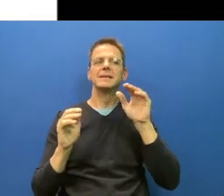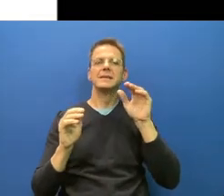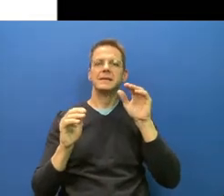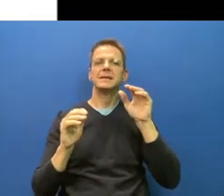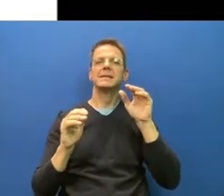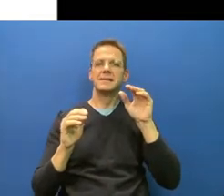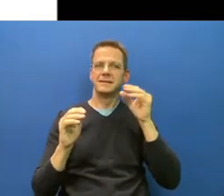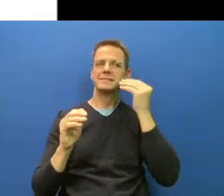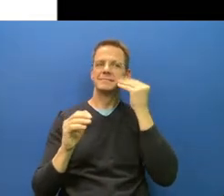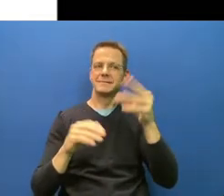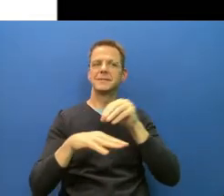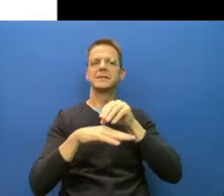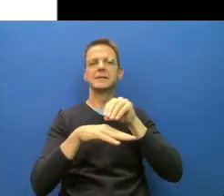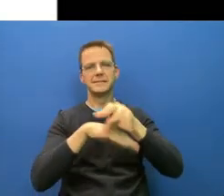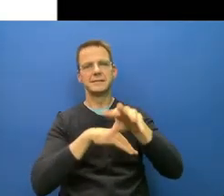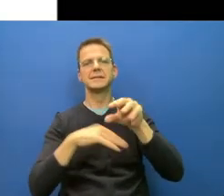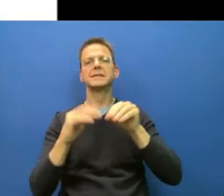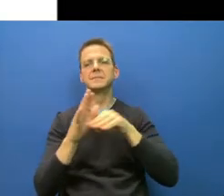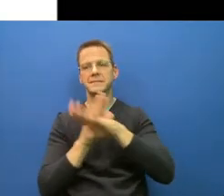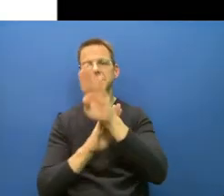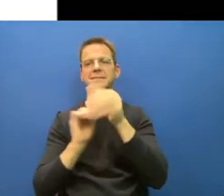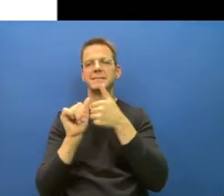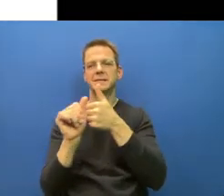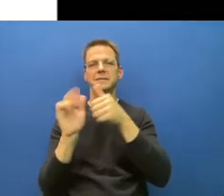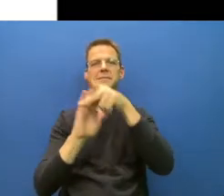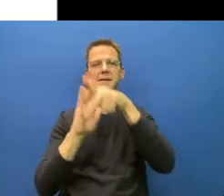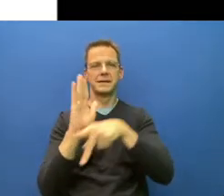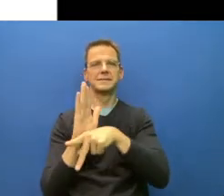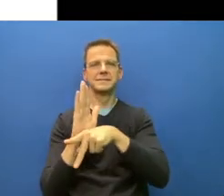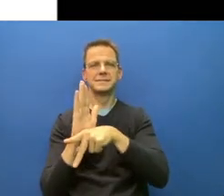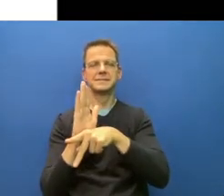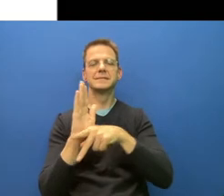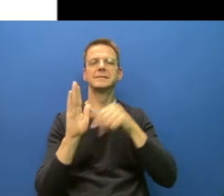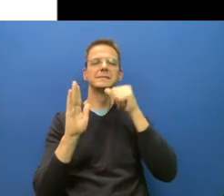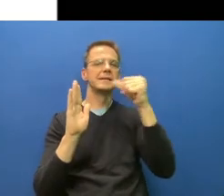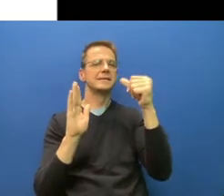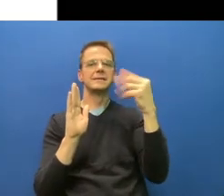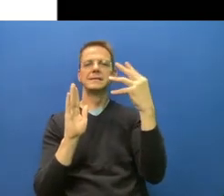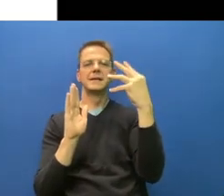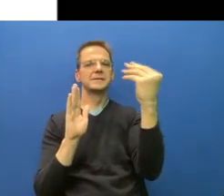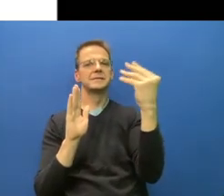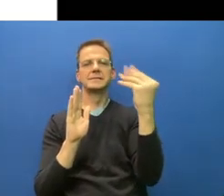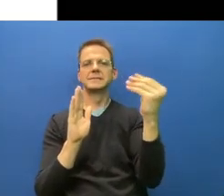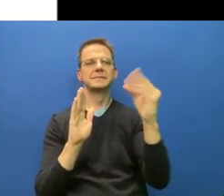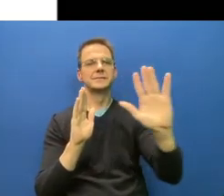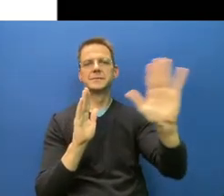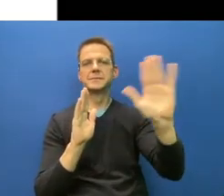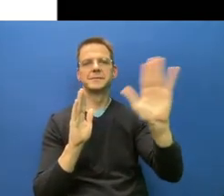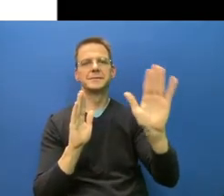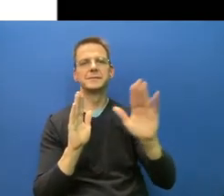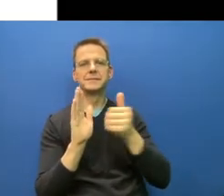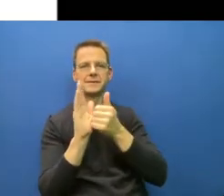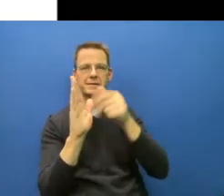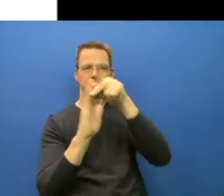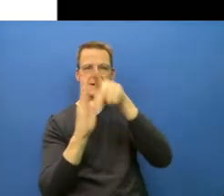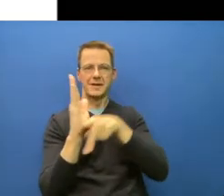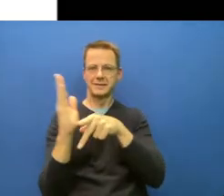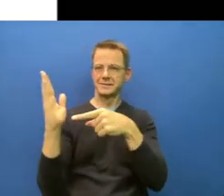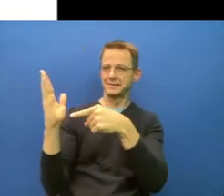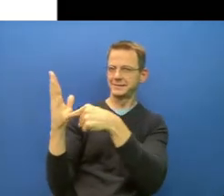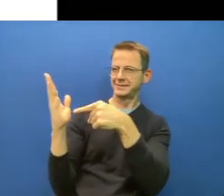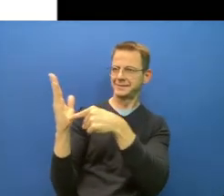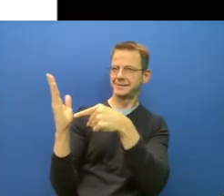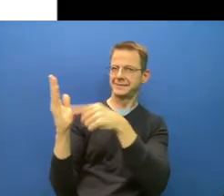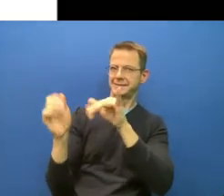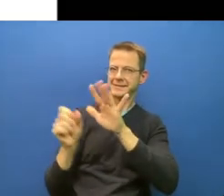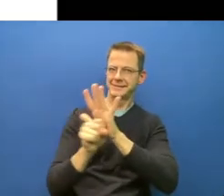policies that promote the spread of the virus, then the wave is made. And we made already, we had the first wave, and